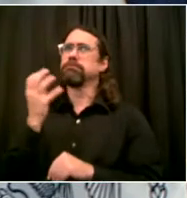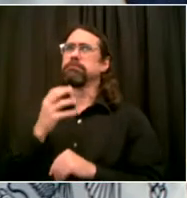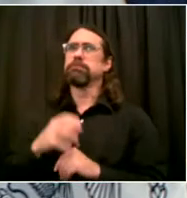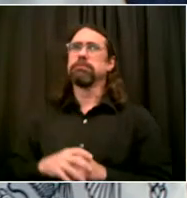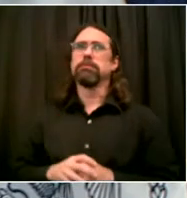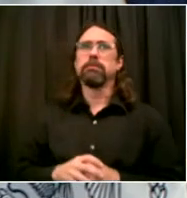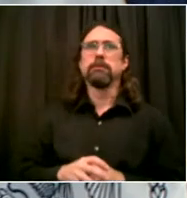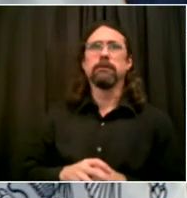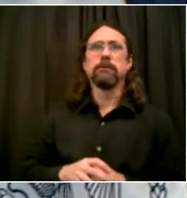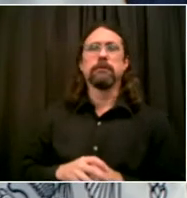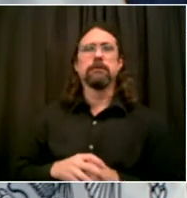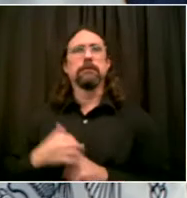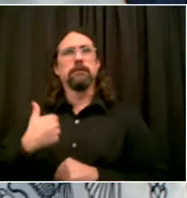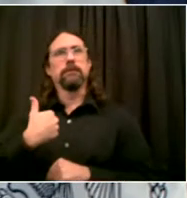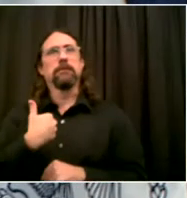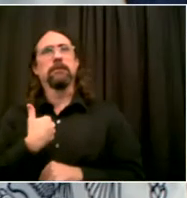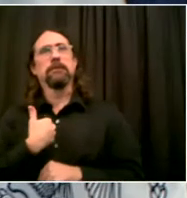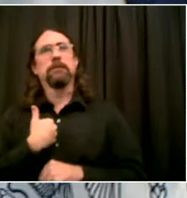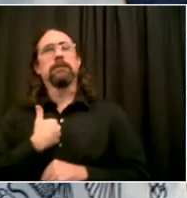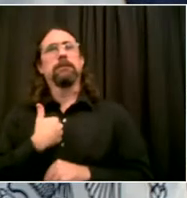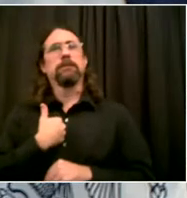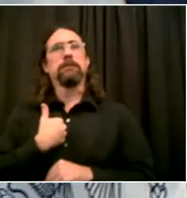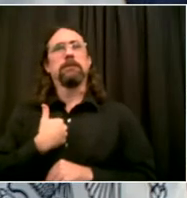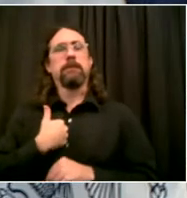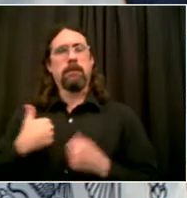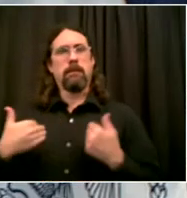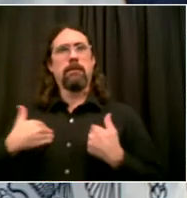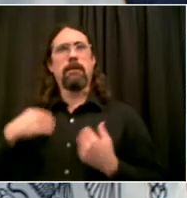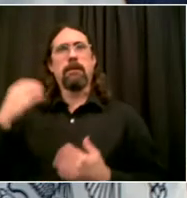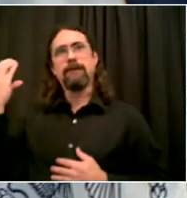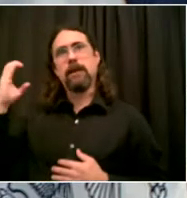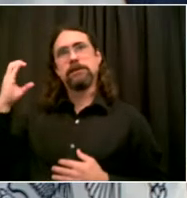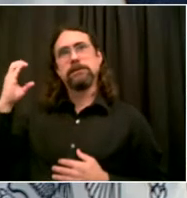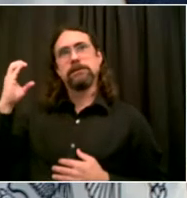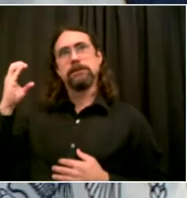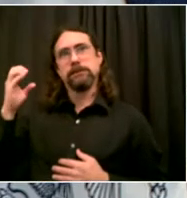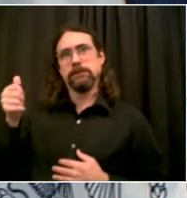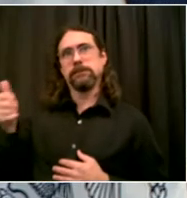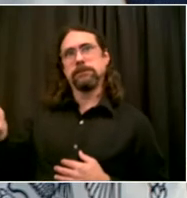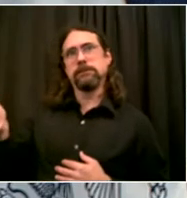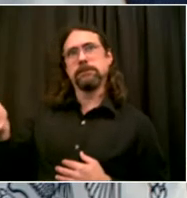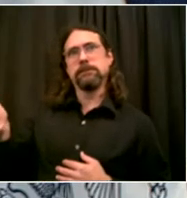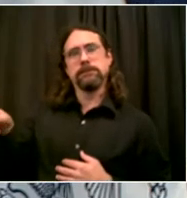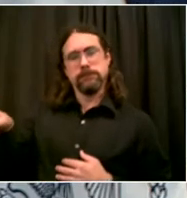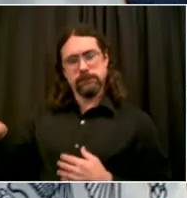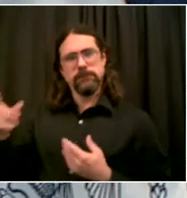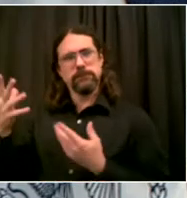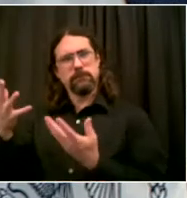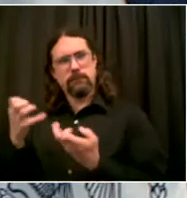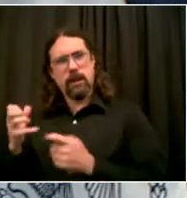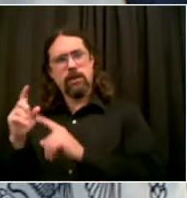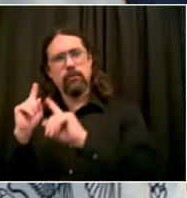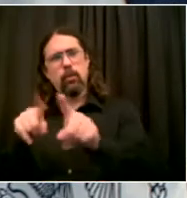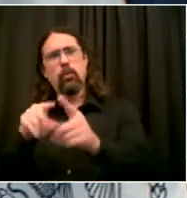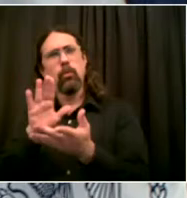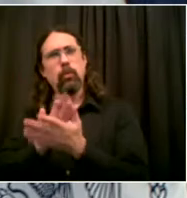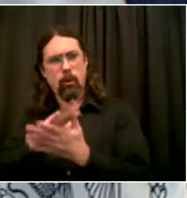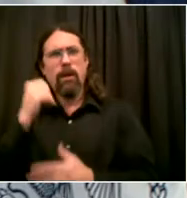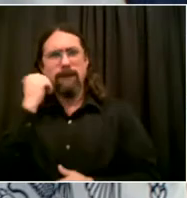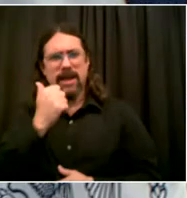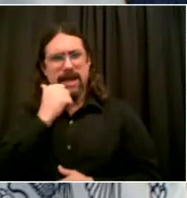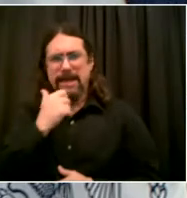also possible that with a second wave, we may see shutdowns in the future. So I'm asking would any special allowances be made for the